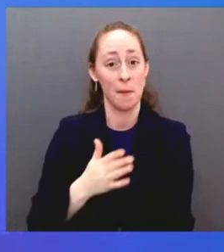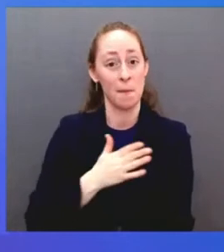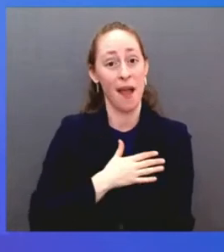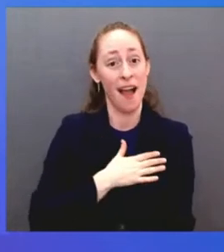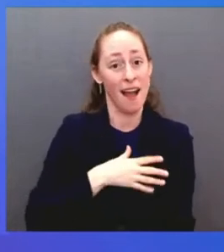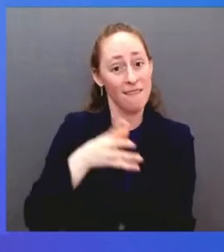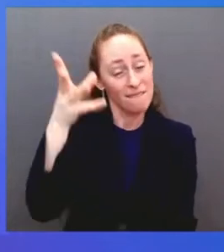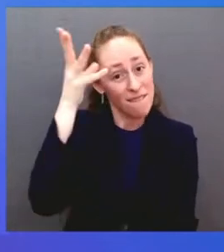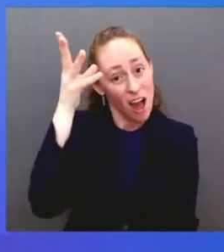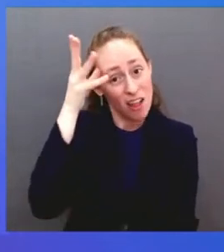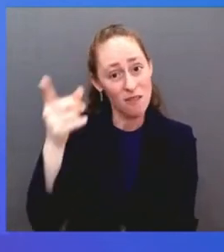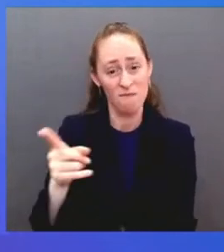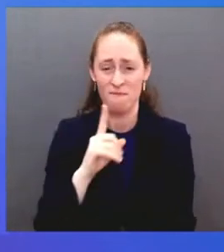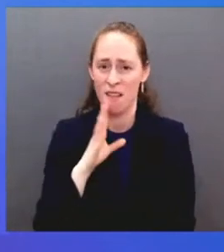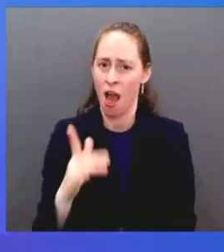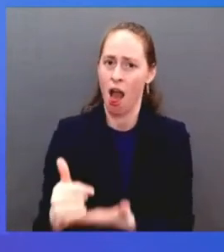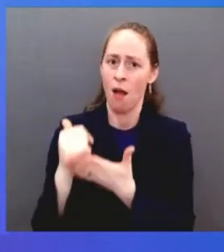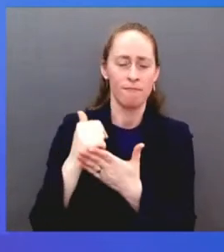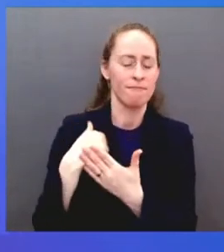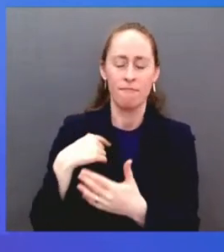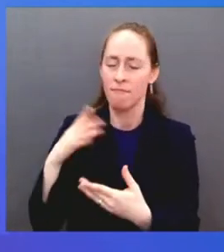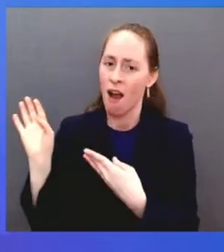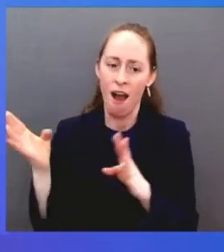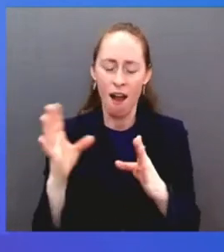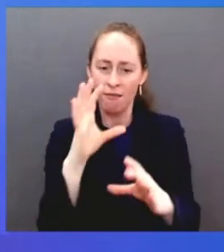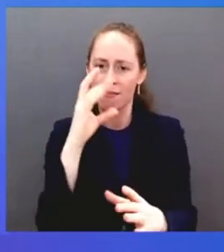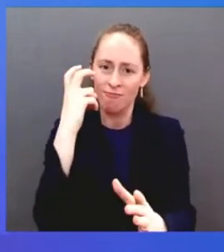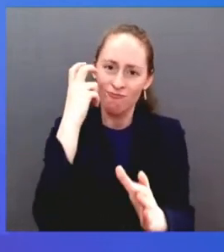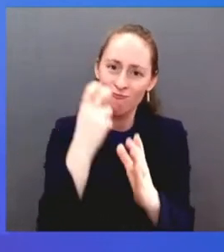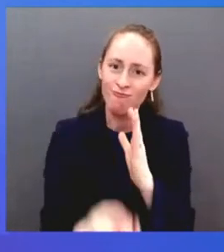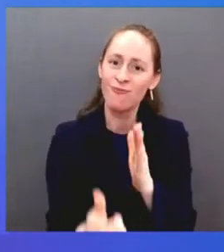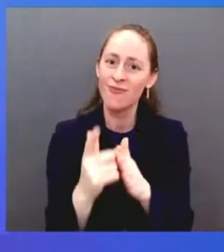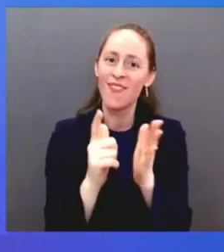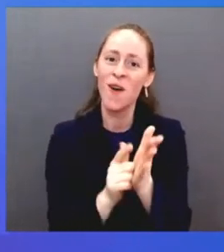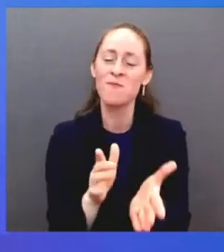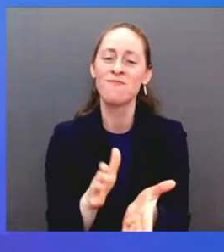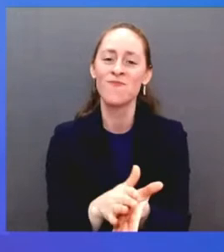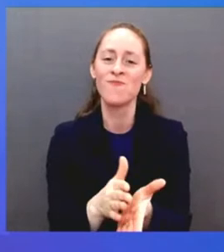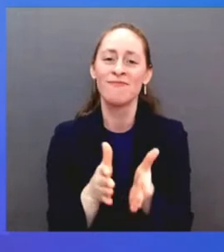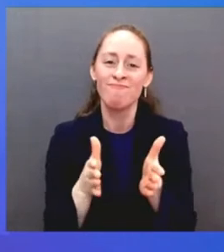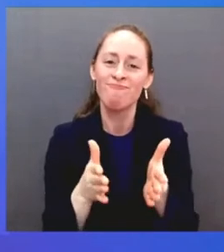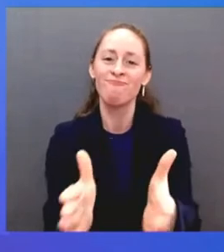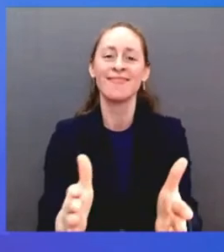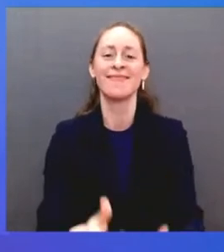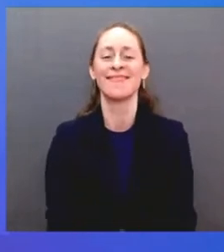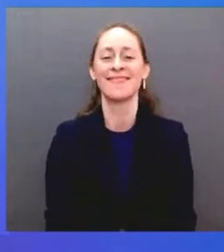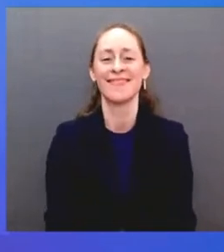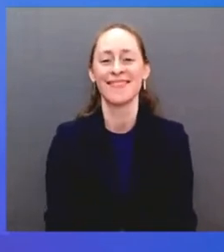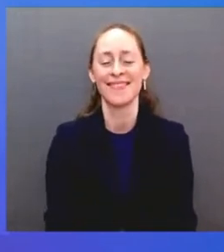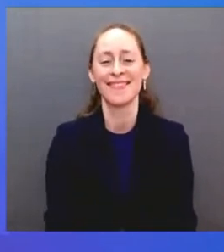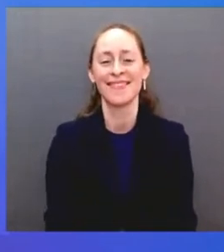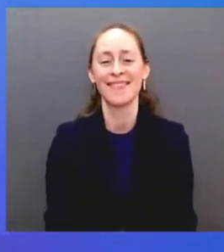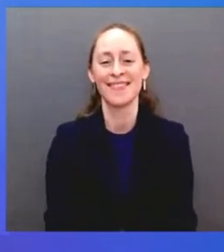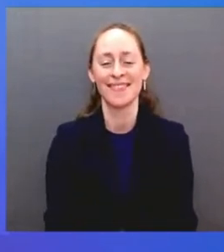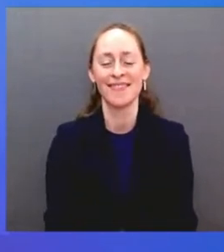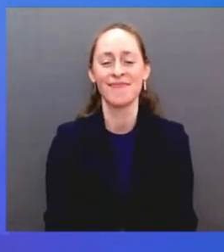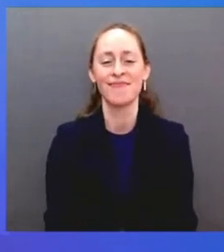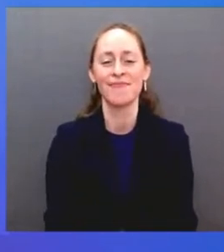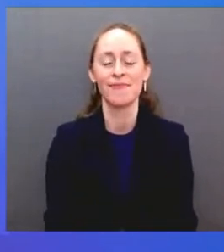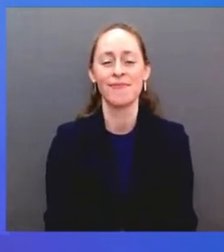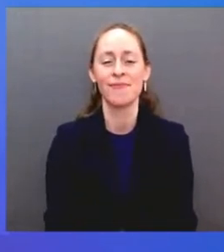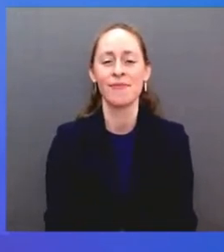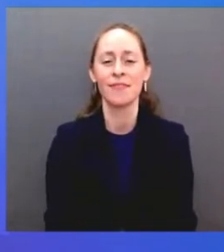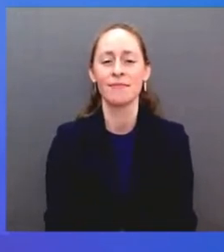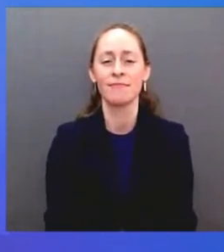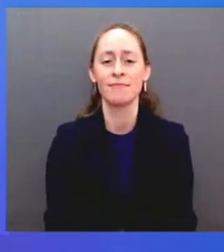My father made the fateful decision to transition from his job as a public high school